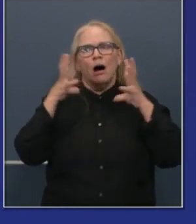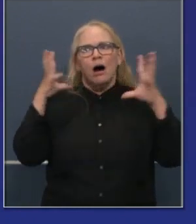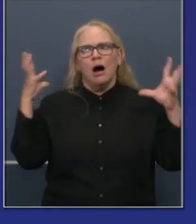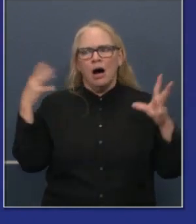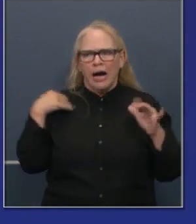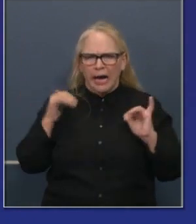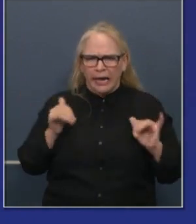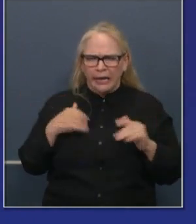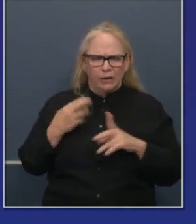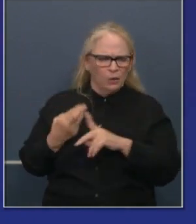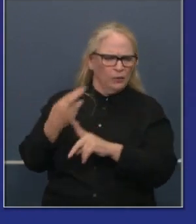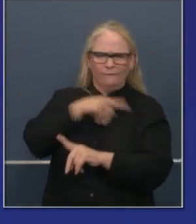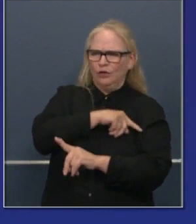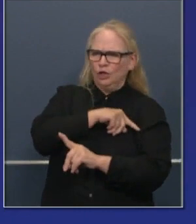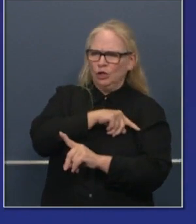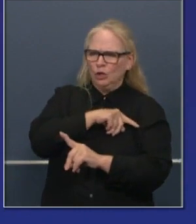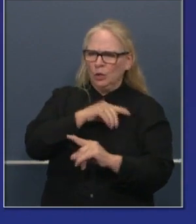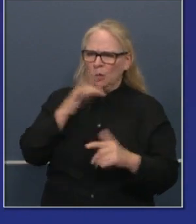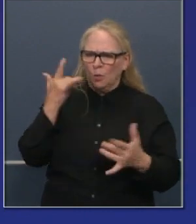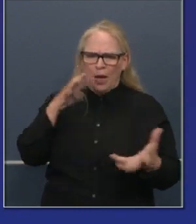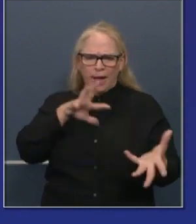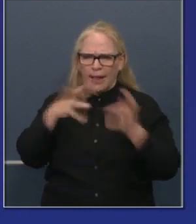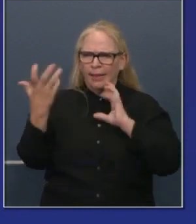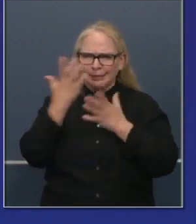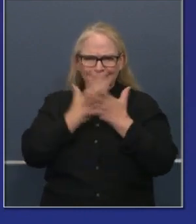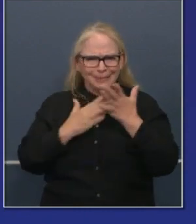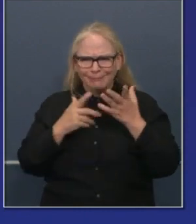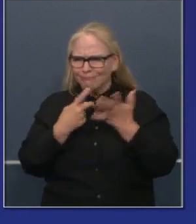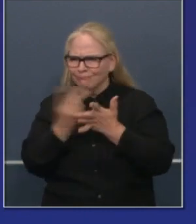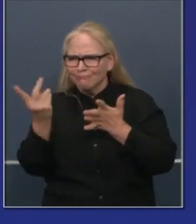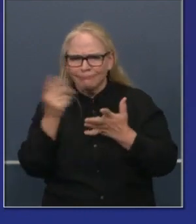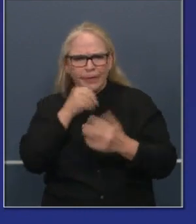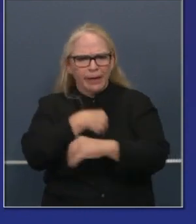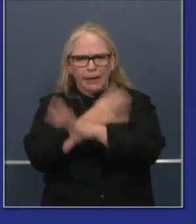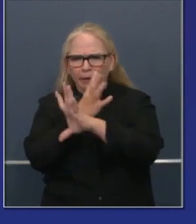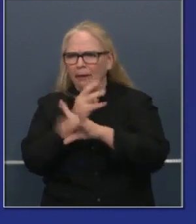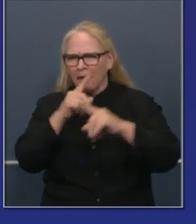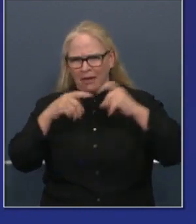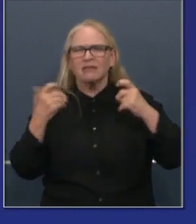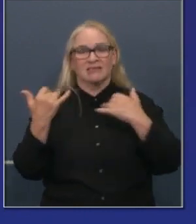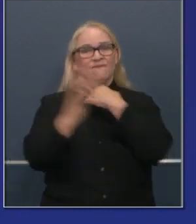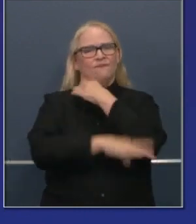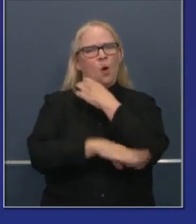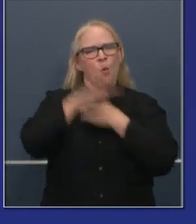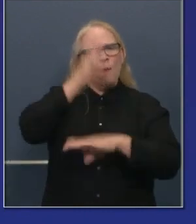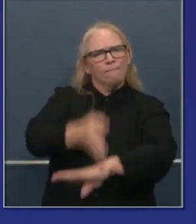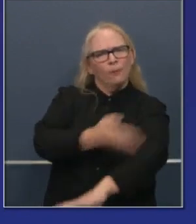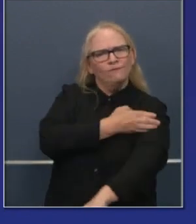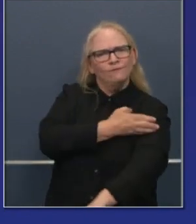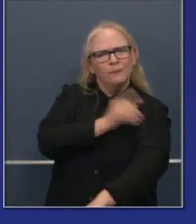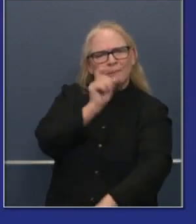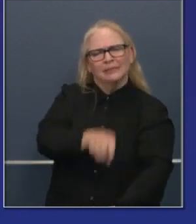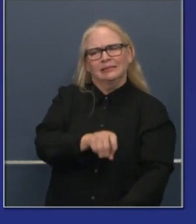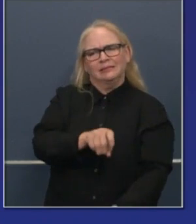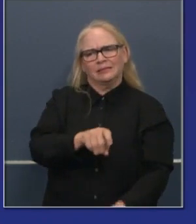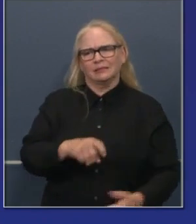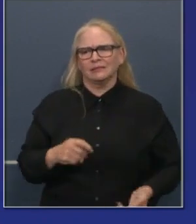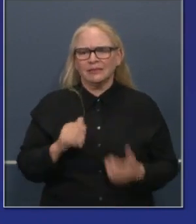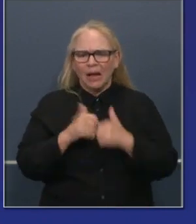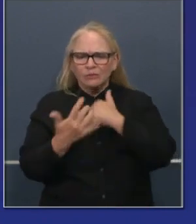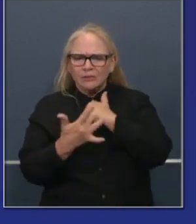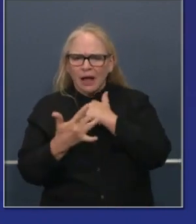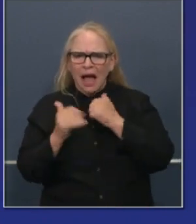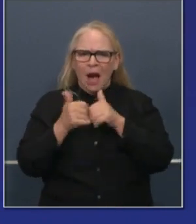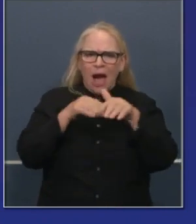fits and starts related to quality, access issues, points of consideration, concern. We shared a lot of those best practices.